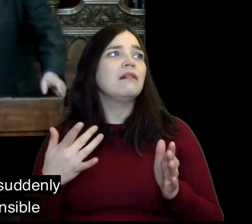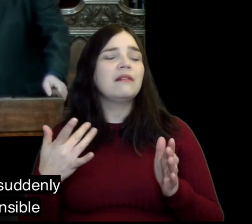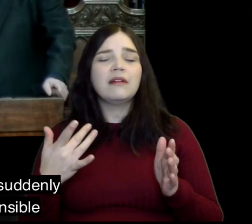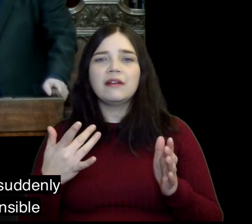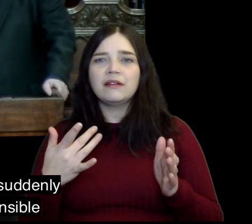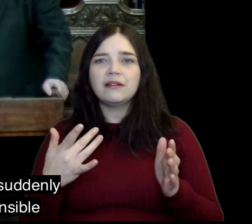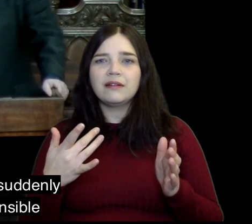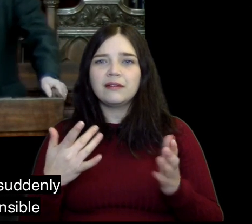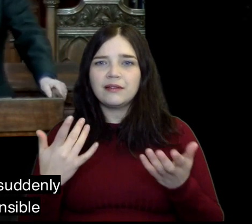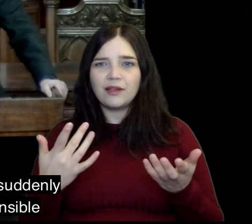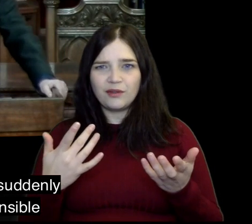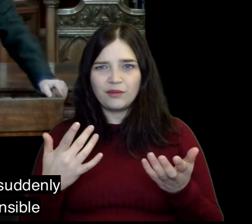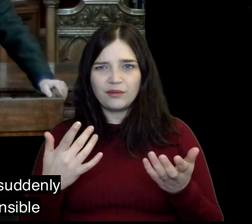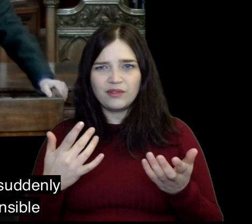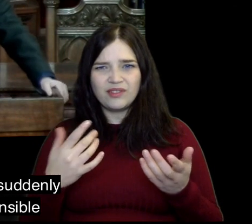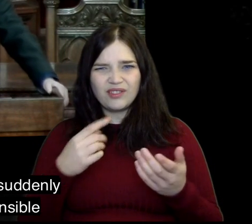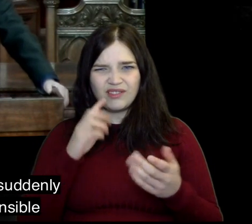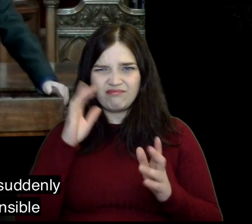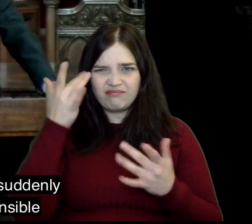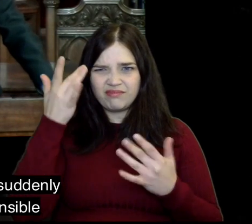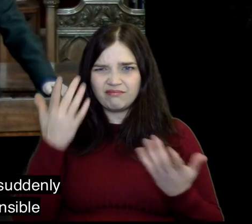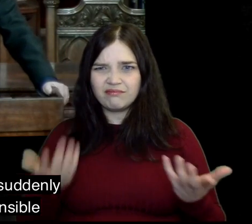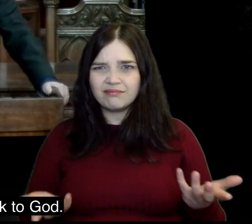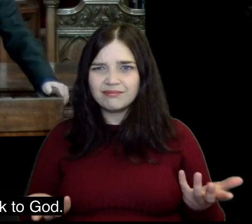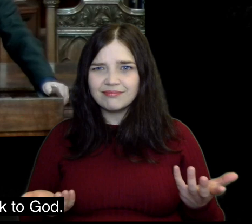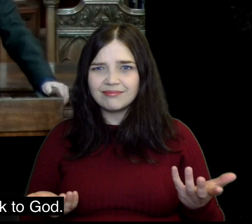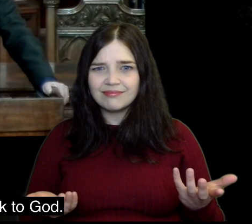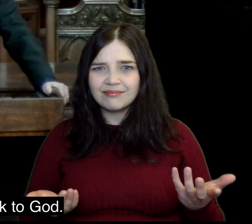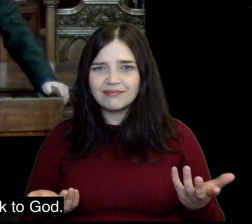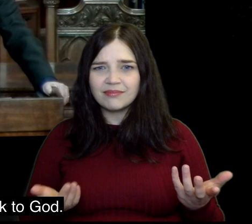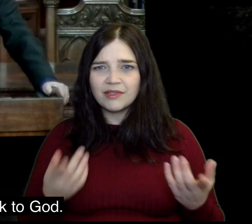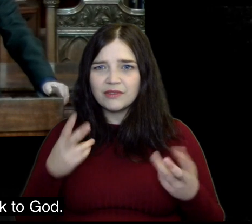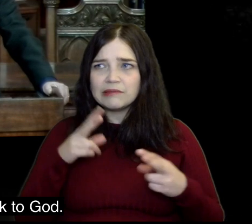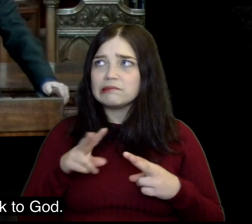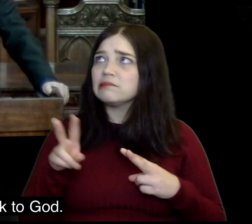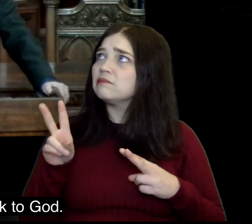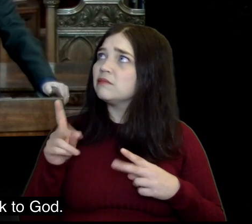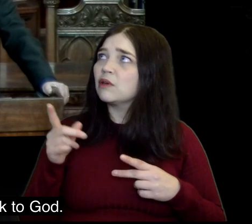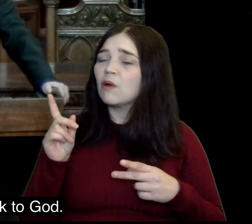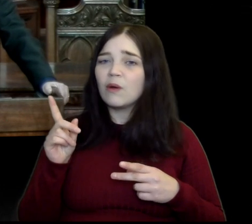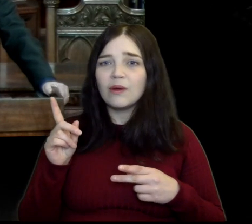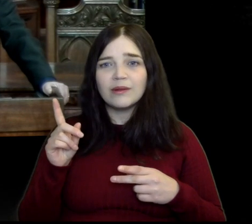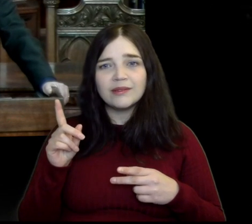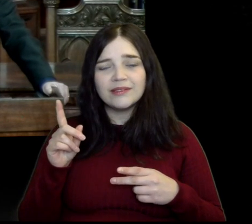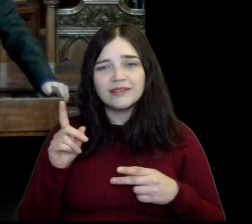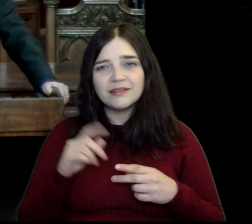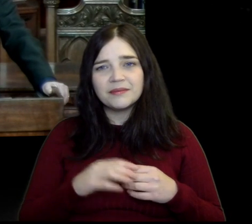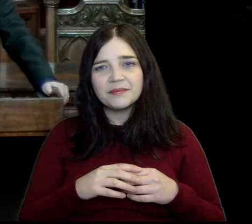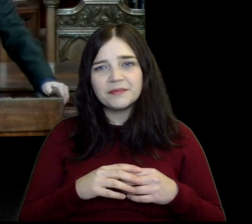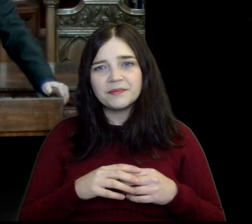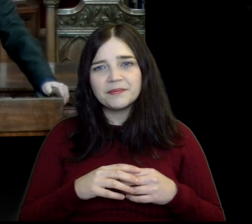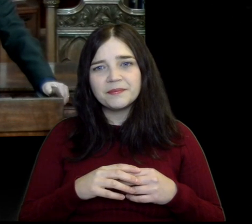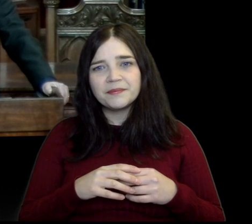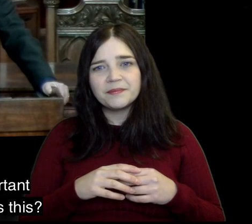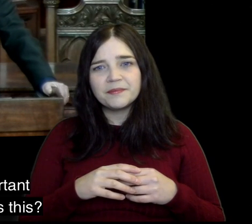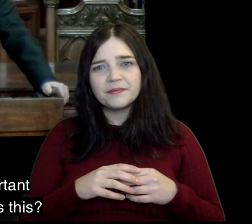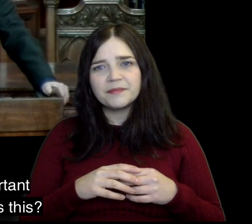all of these things suddenly don't look so sensible and we have to look to God